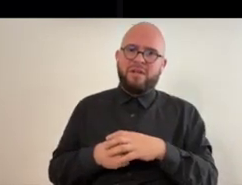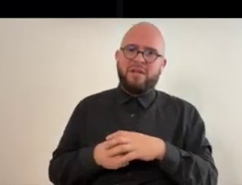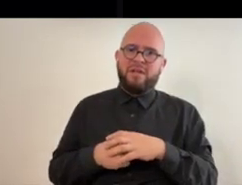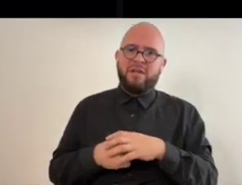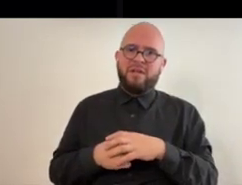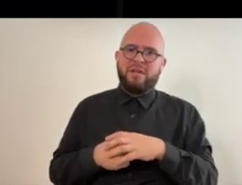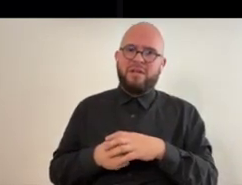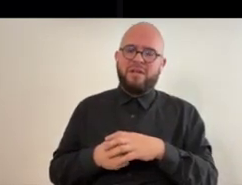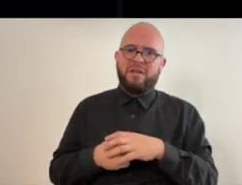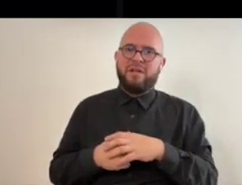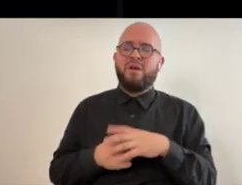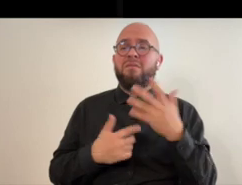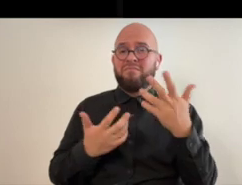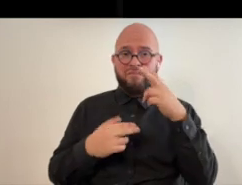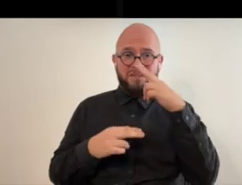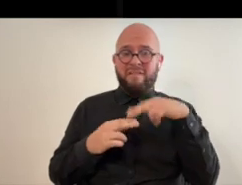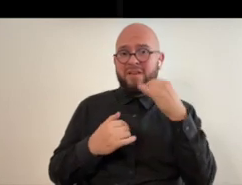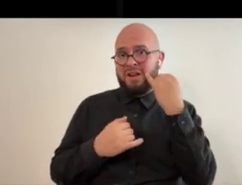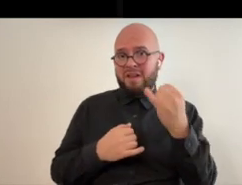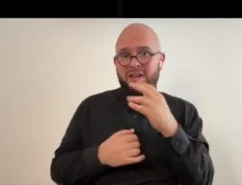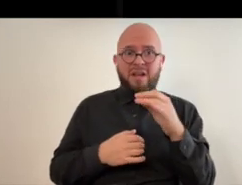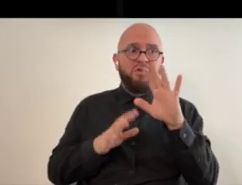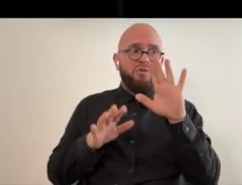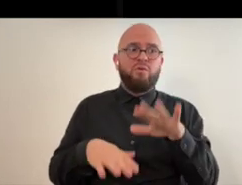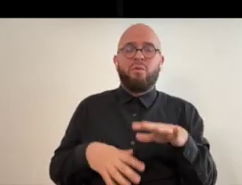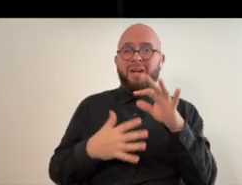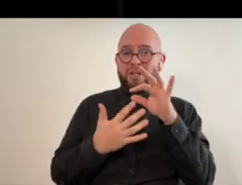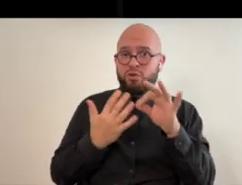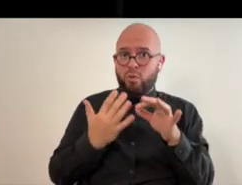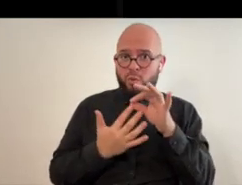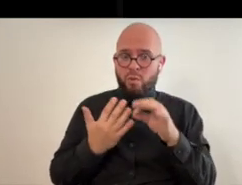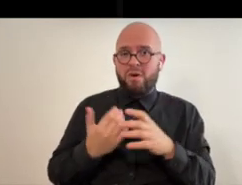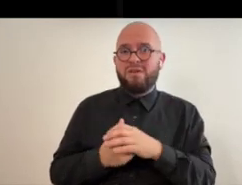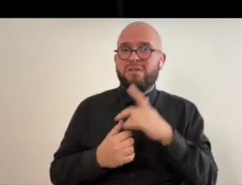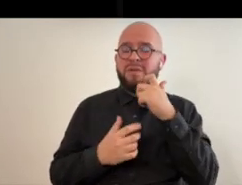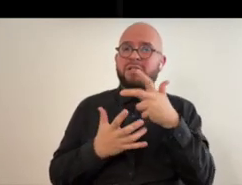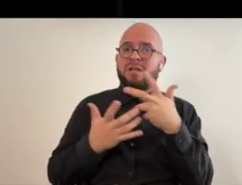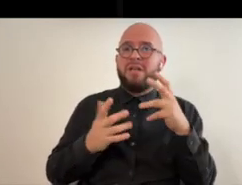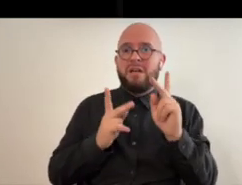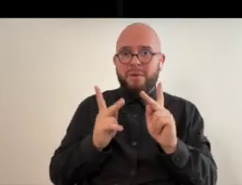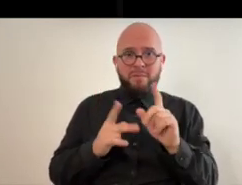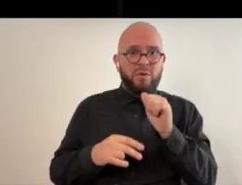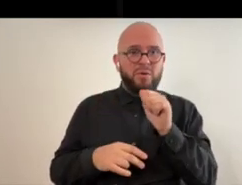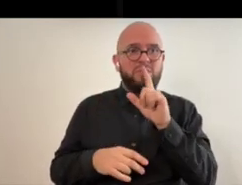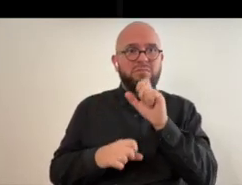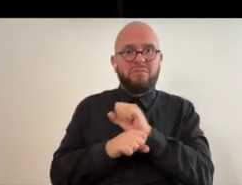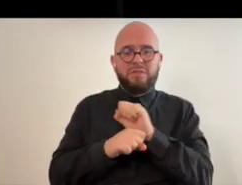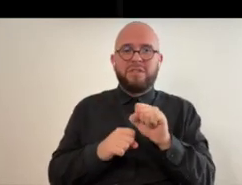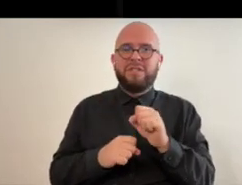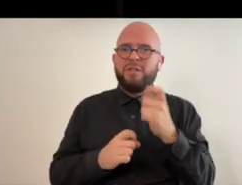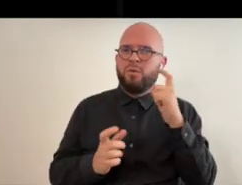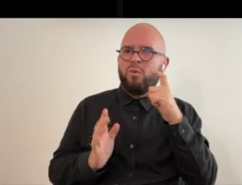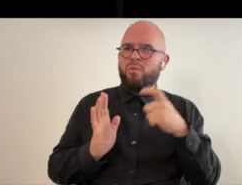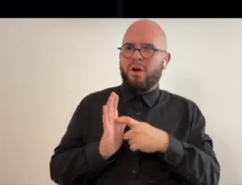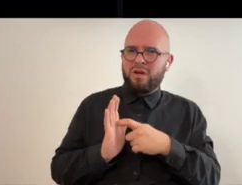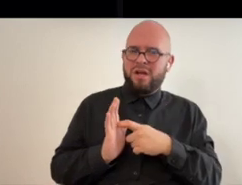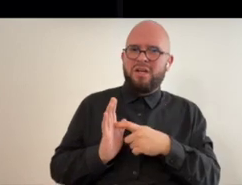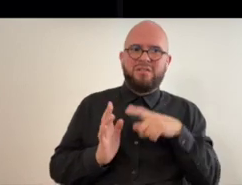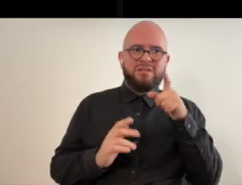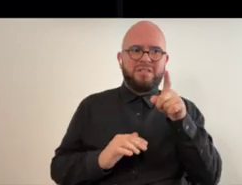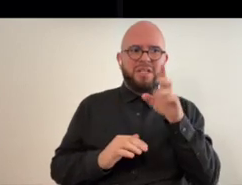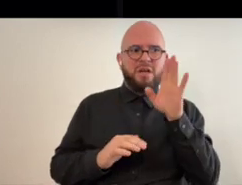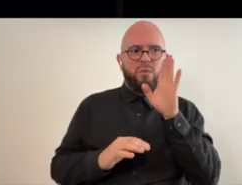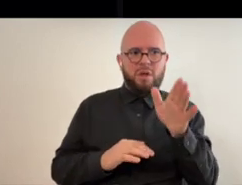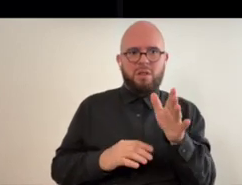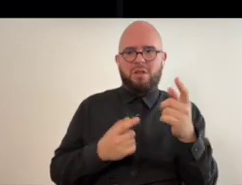steampunk what a fun idea and what a great choice i mean yeah because a lot of people don't necessarily recognize that that can